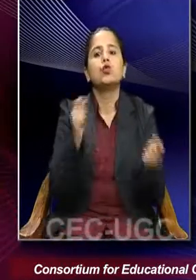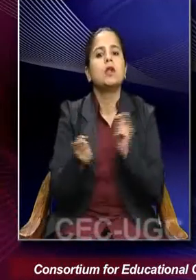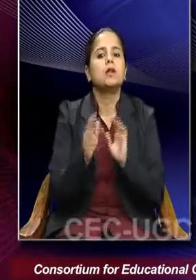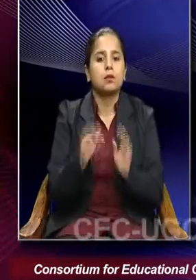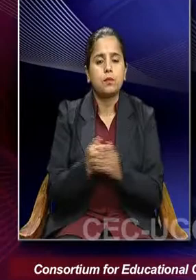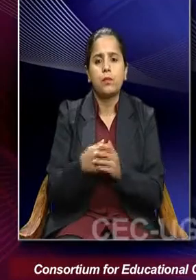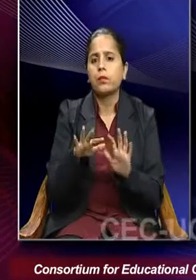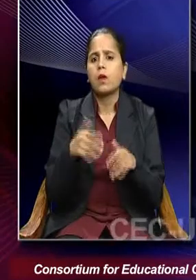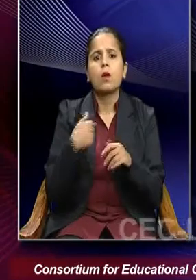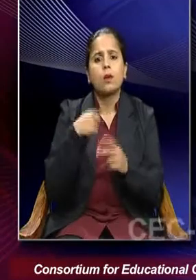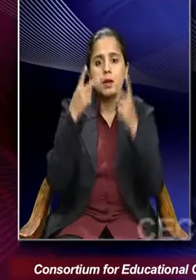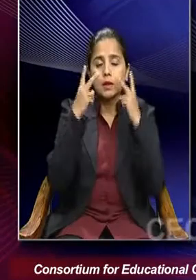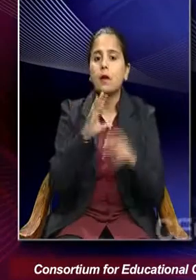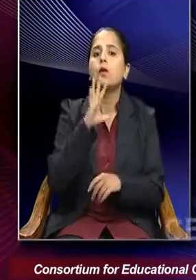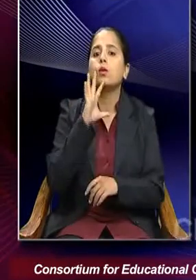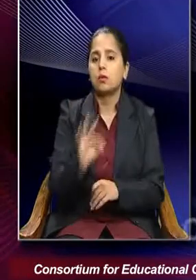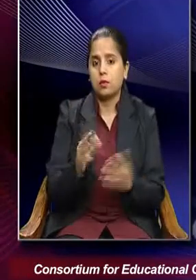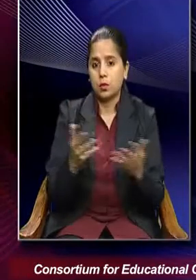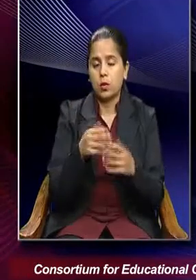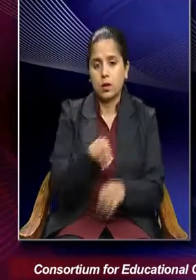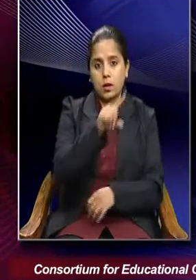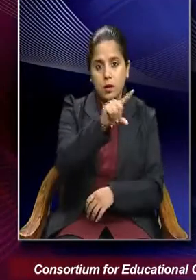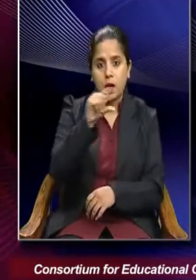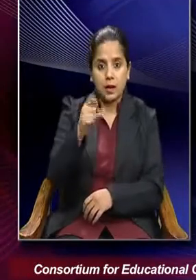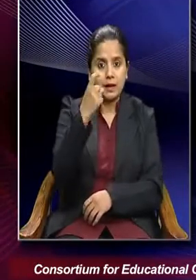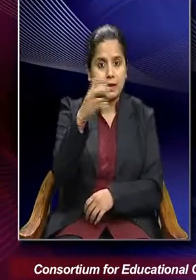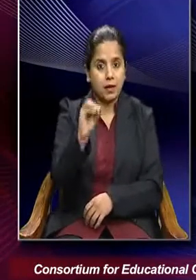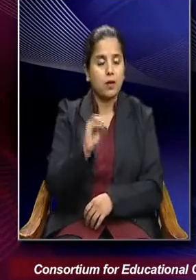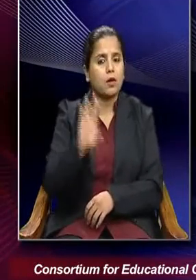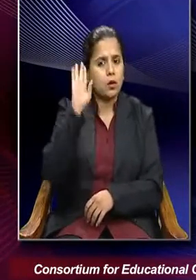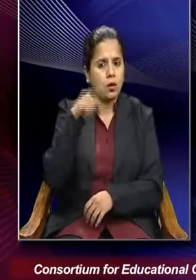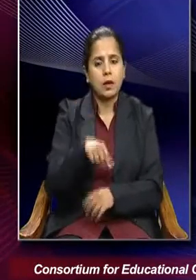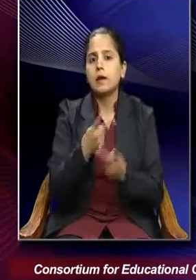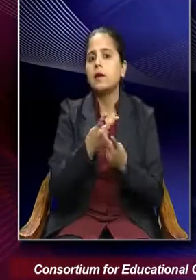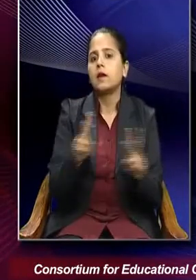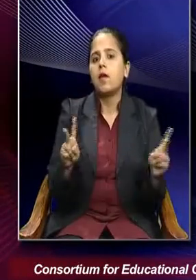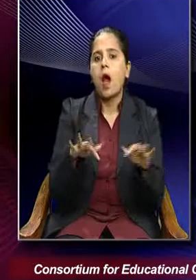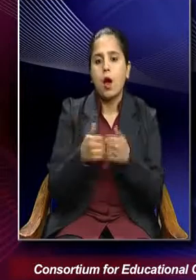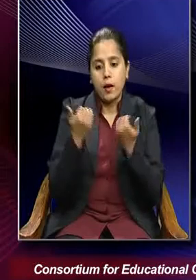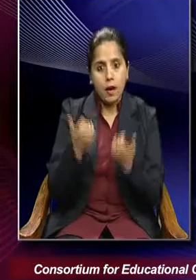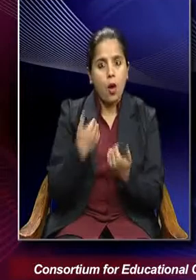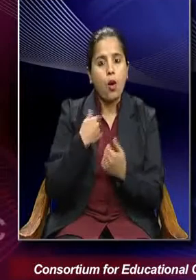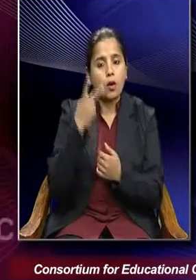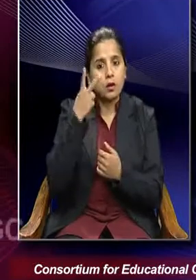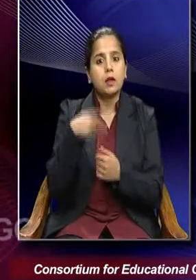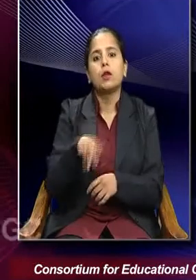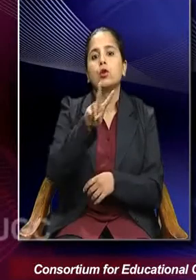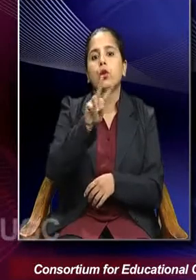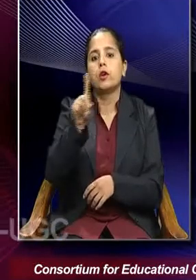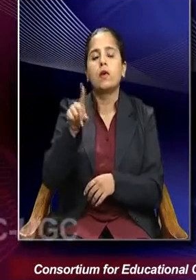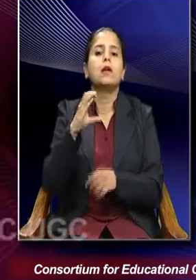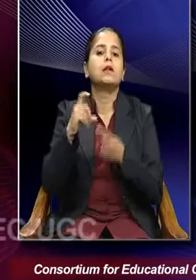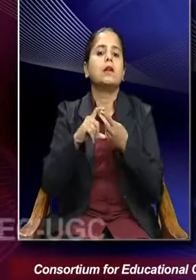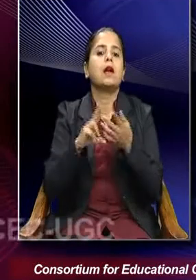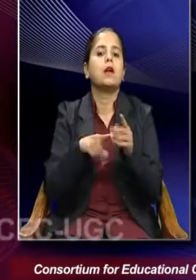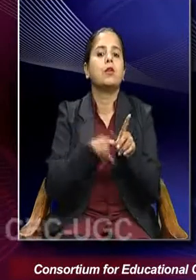How we looked at reality in the 1970s would be different from how we look at it in the 21st century.